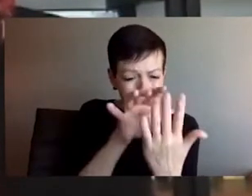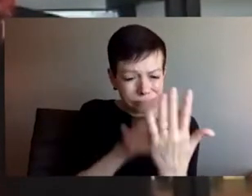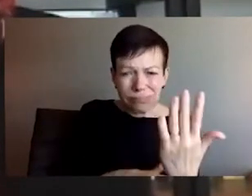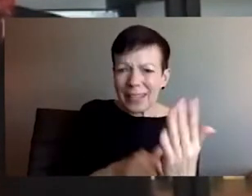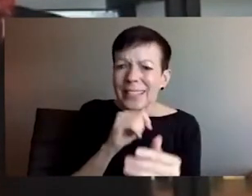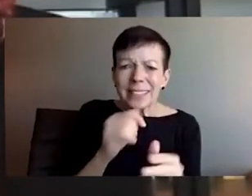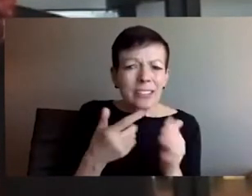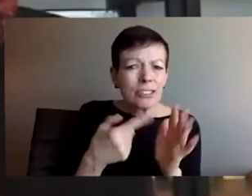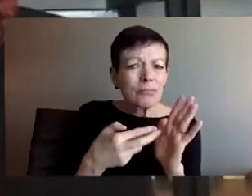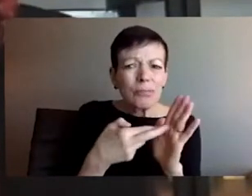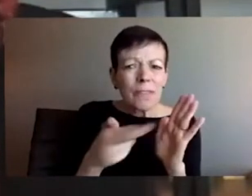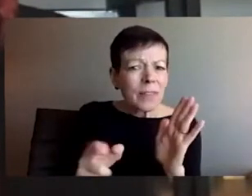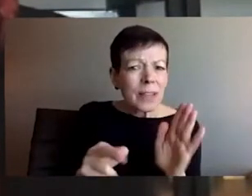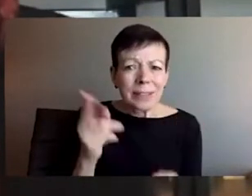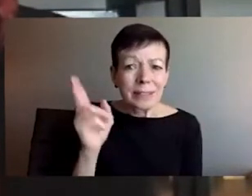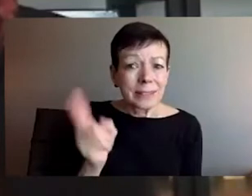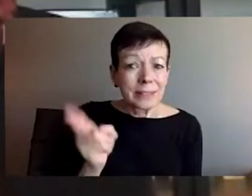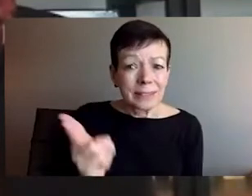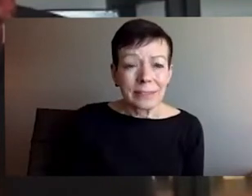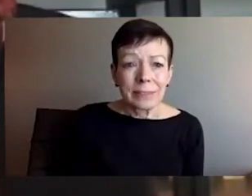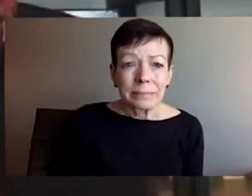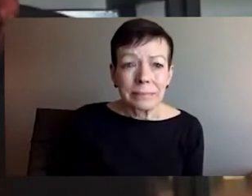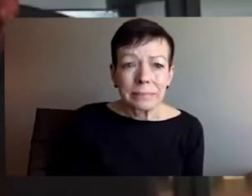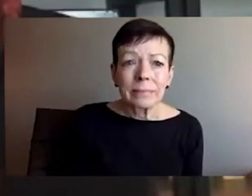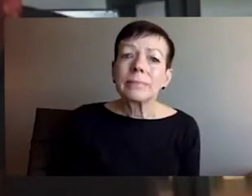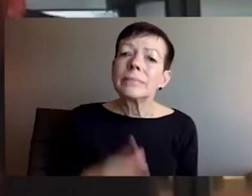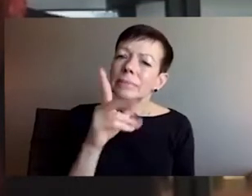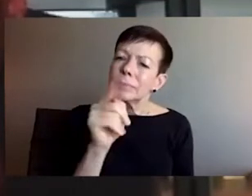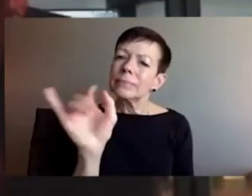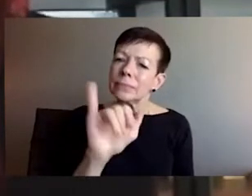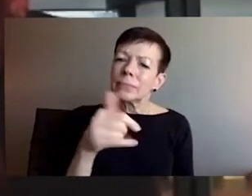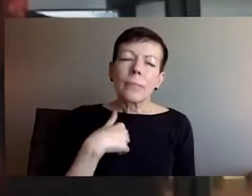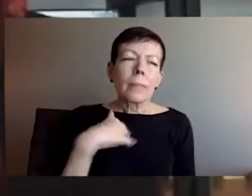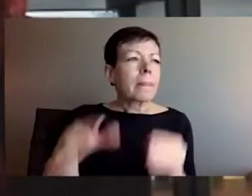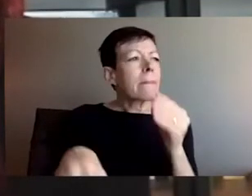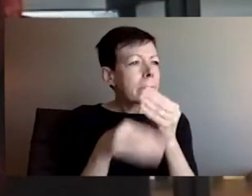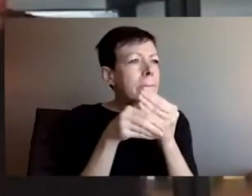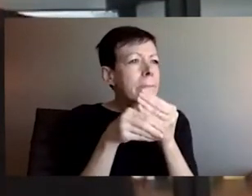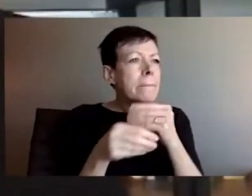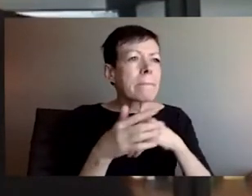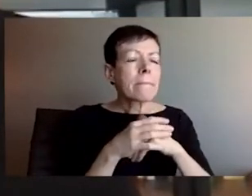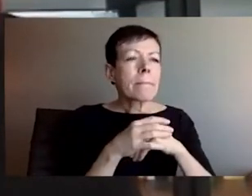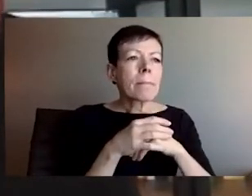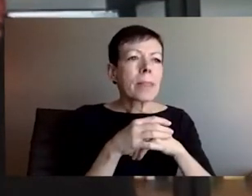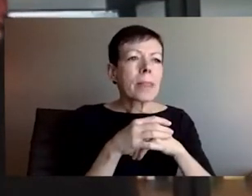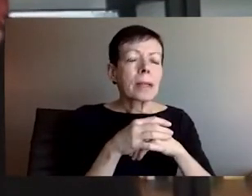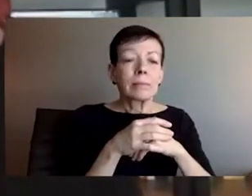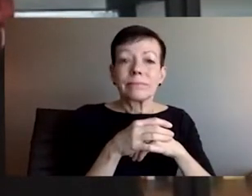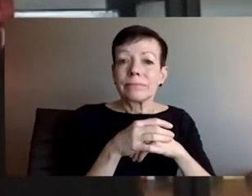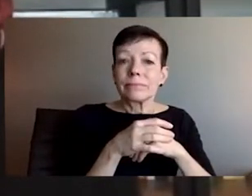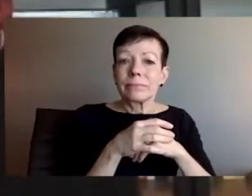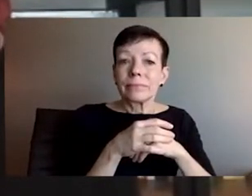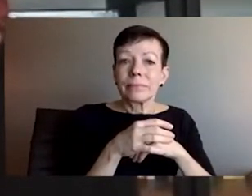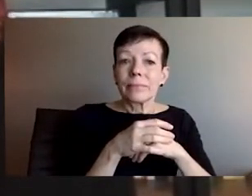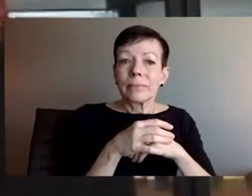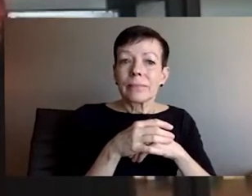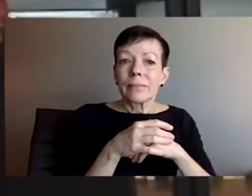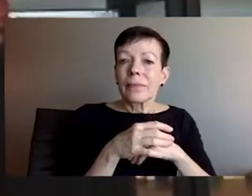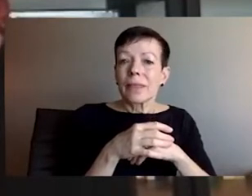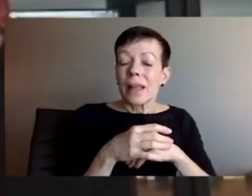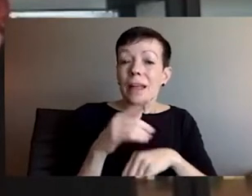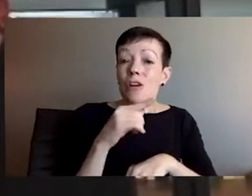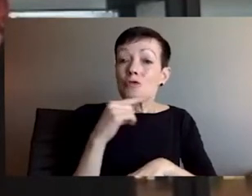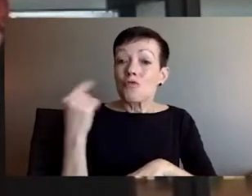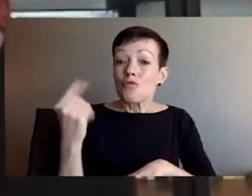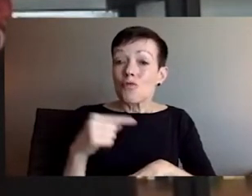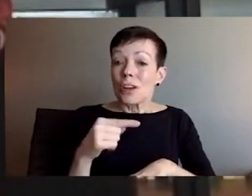you go and read Putin's speeches, these are not historical documents. There's, there's very little that is recognizable, um, for historians in,